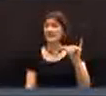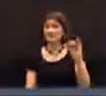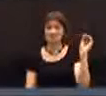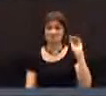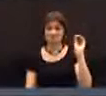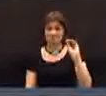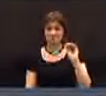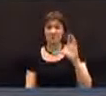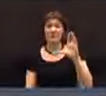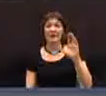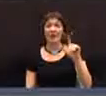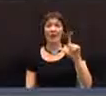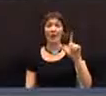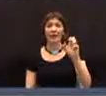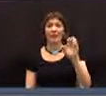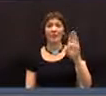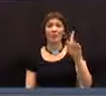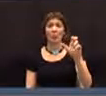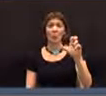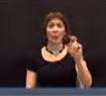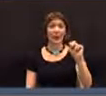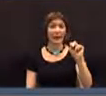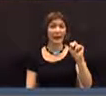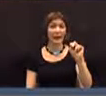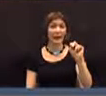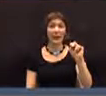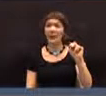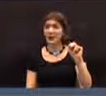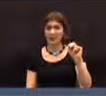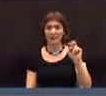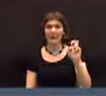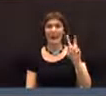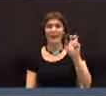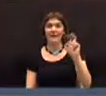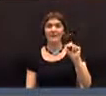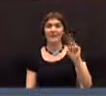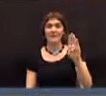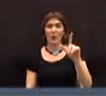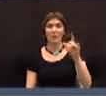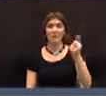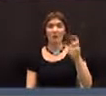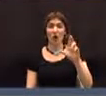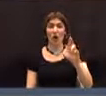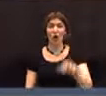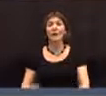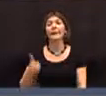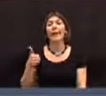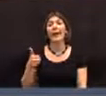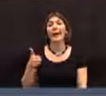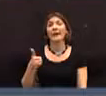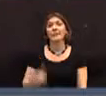Okay. Carol Lee Bluen. Okay. Evan Bolivar. Yay.